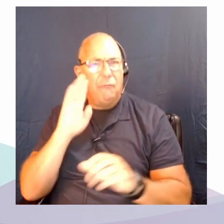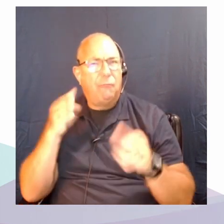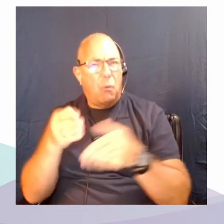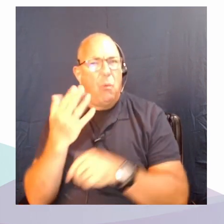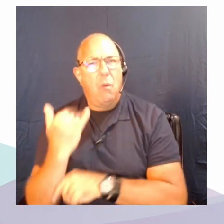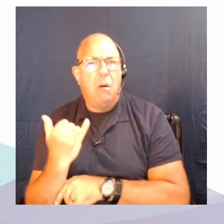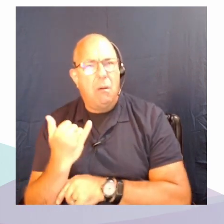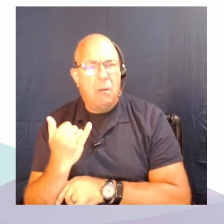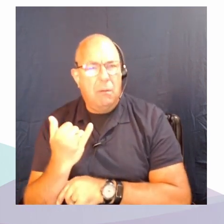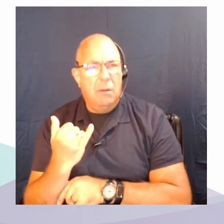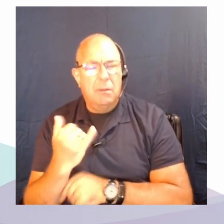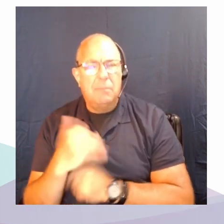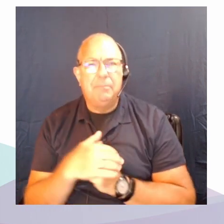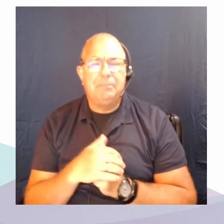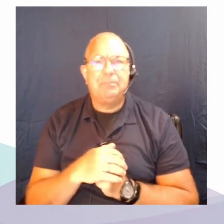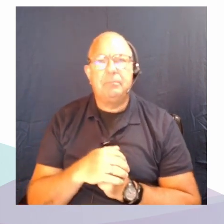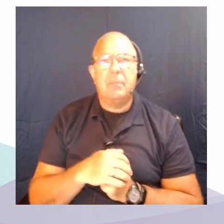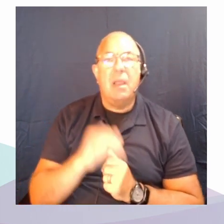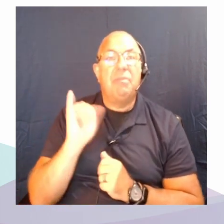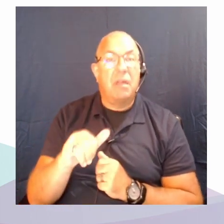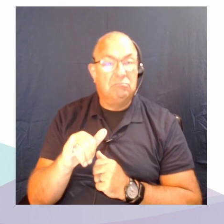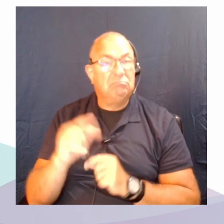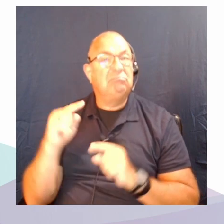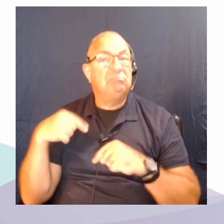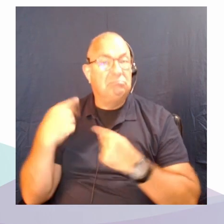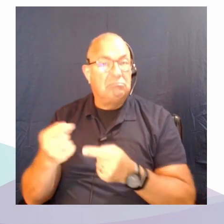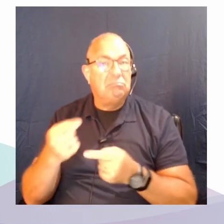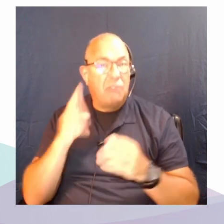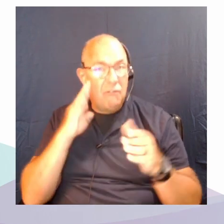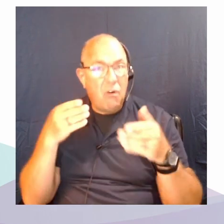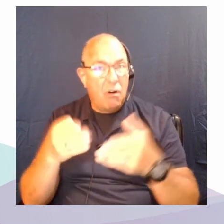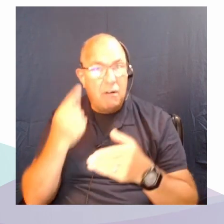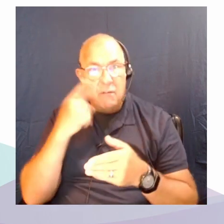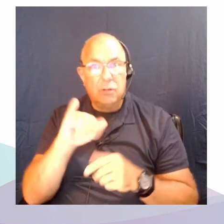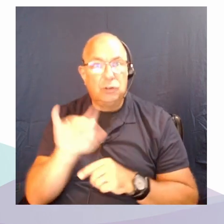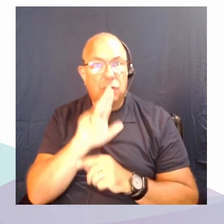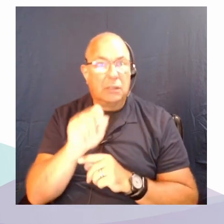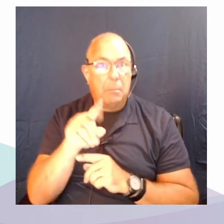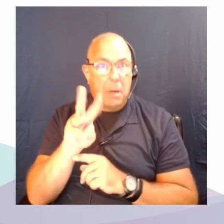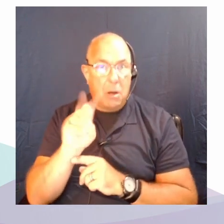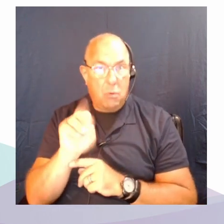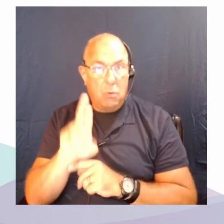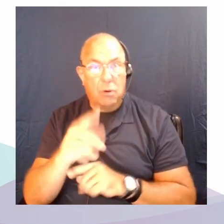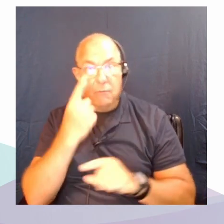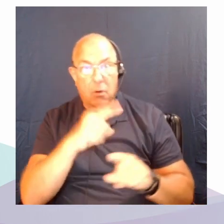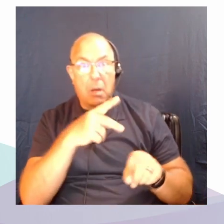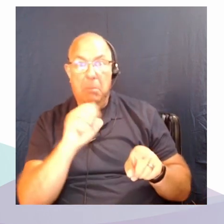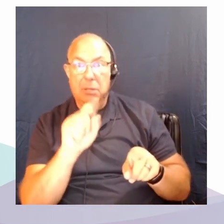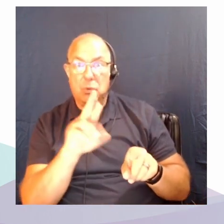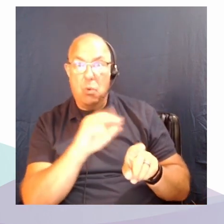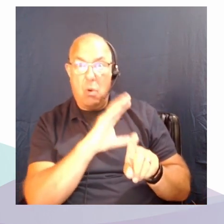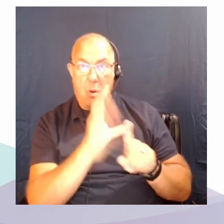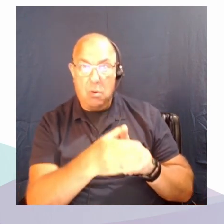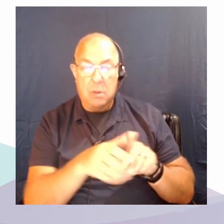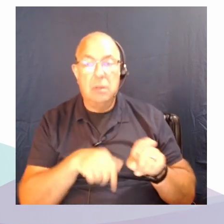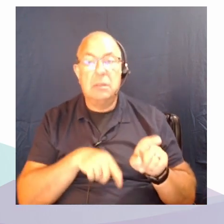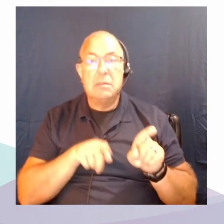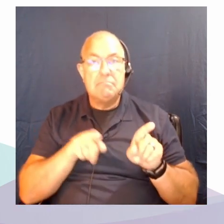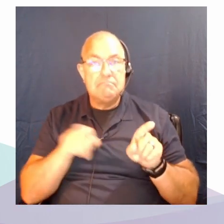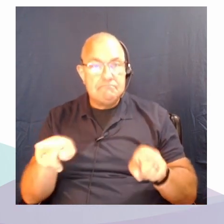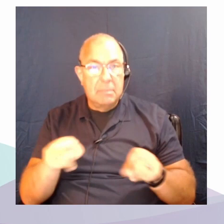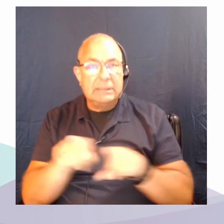that's been the focus for Just Powers, but also for Petro Cultures, because, you know,